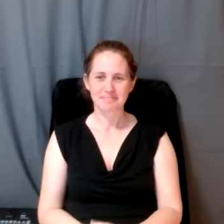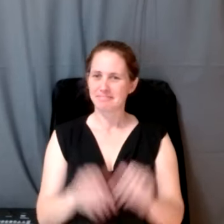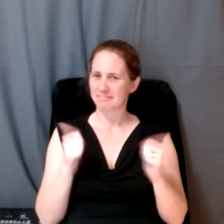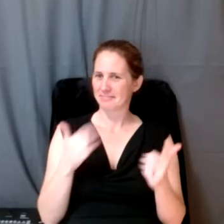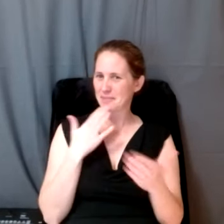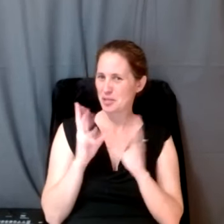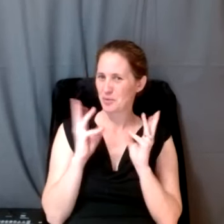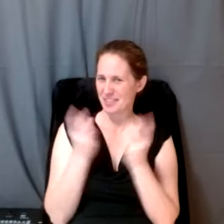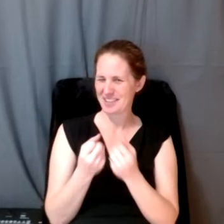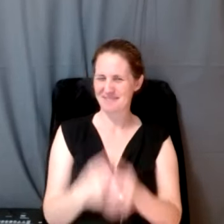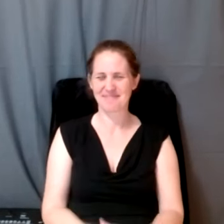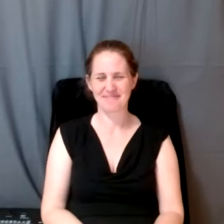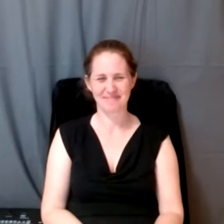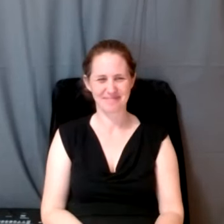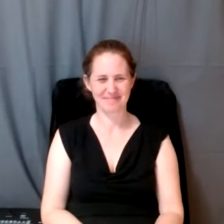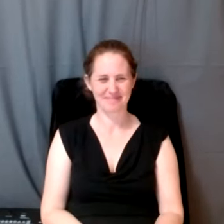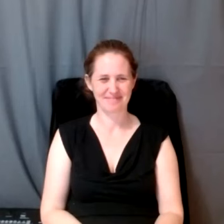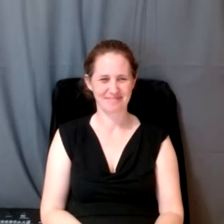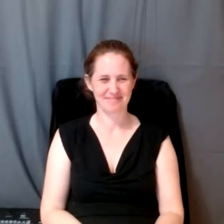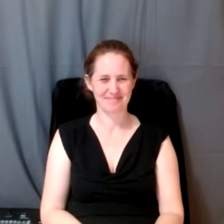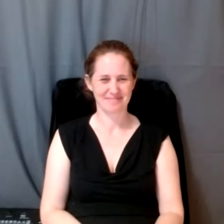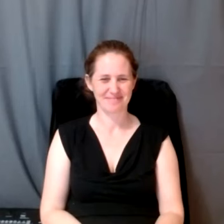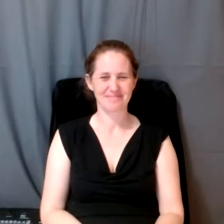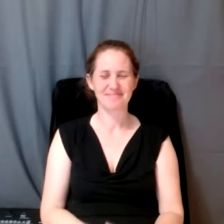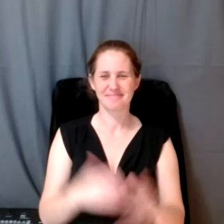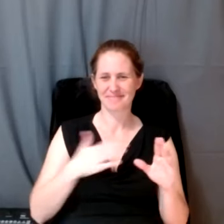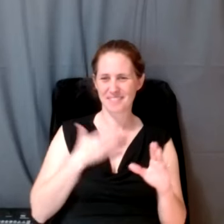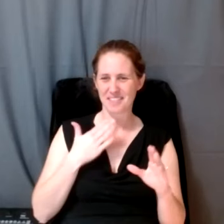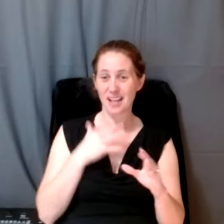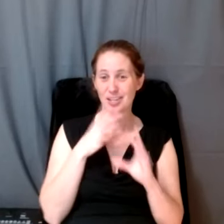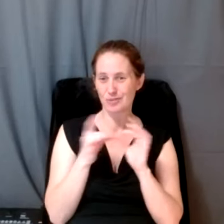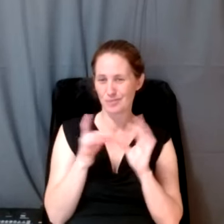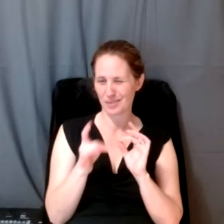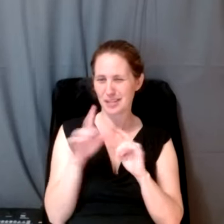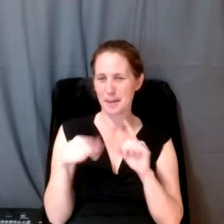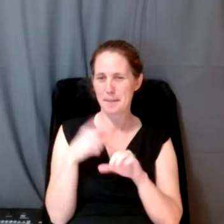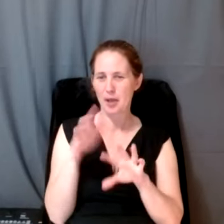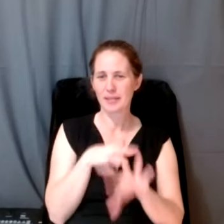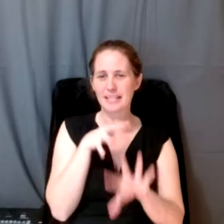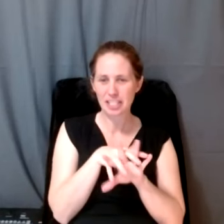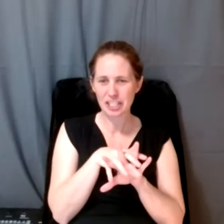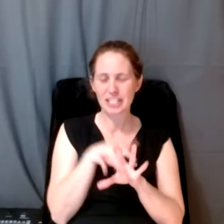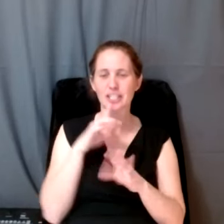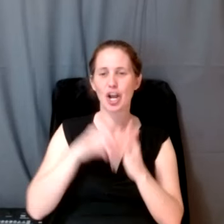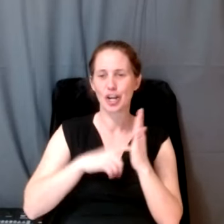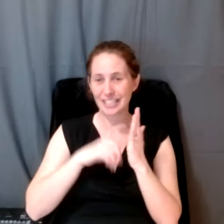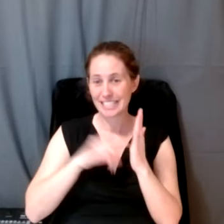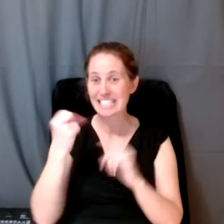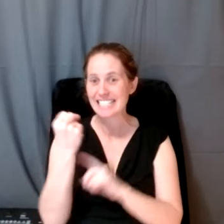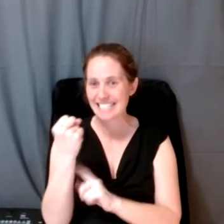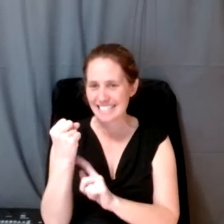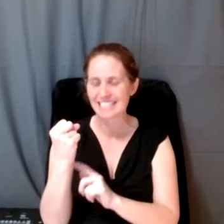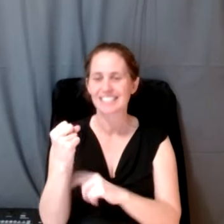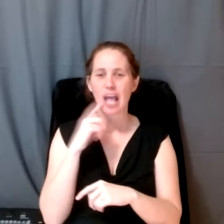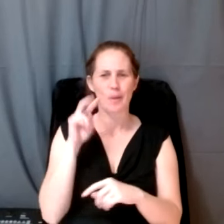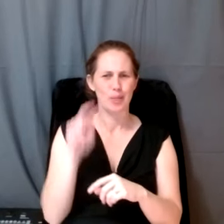workshop. All right. Well, I'm glad you brought up the point about the indigenous and indigenous archaeology, because I when